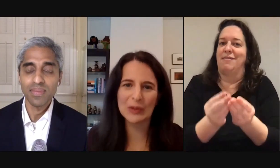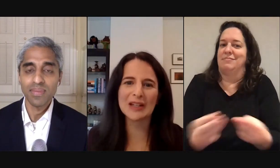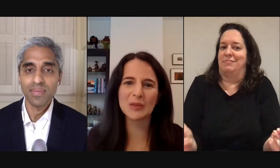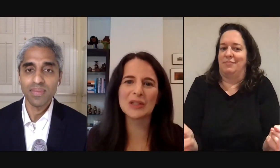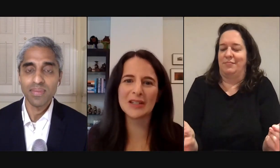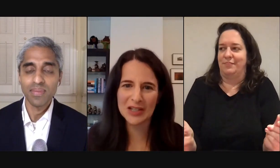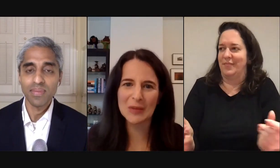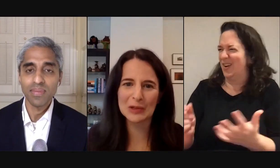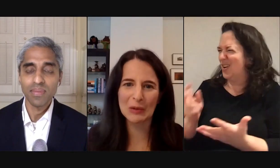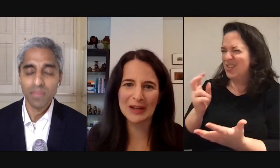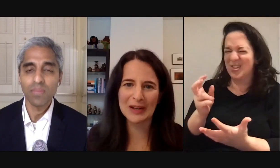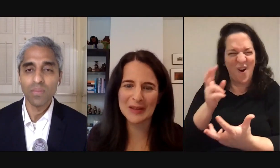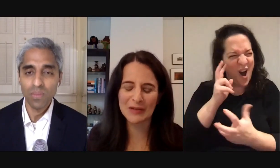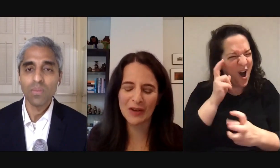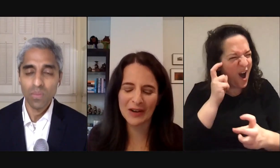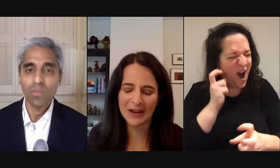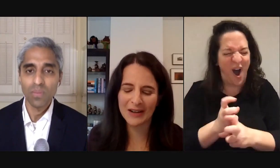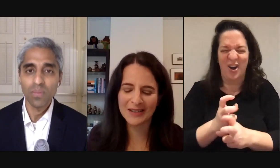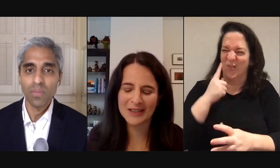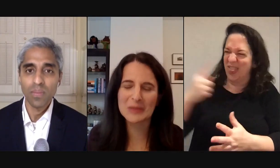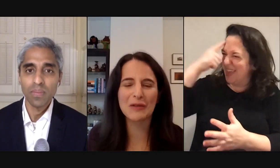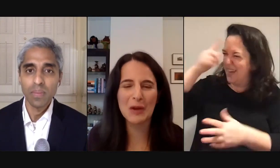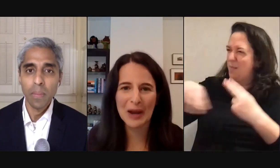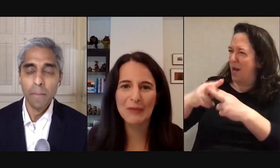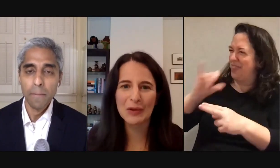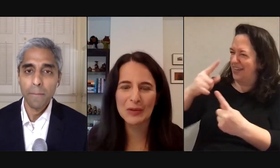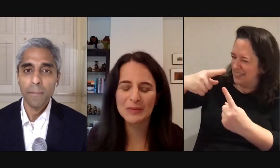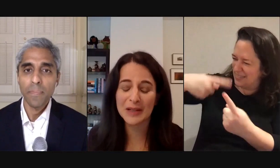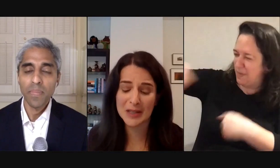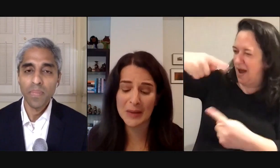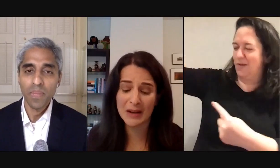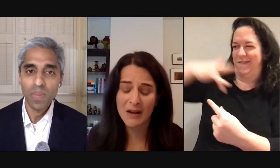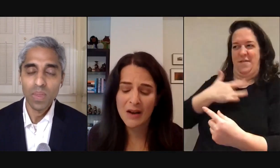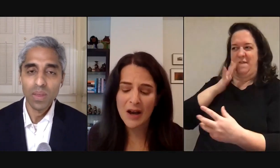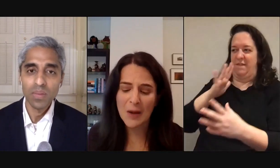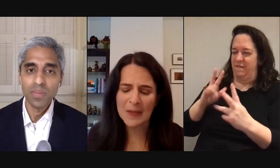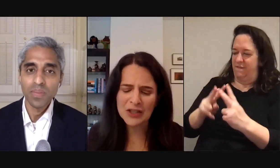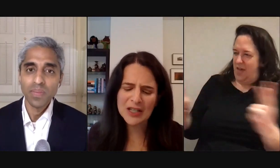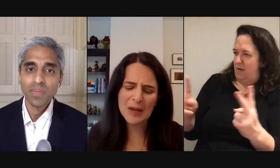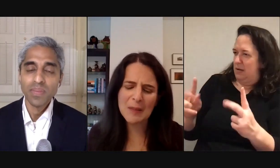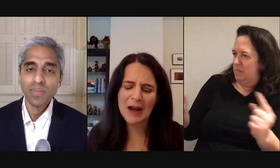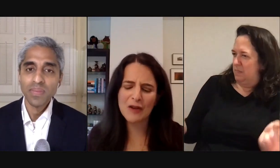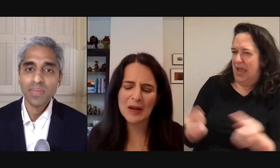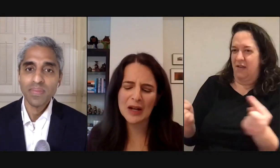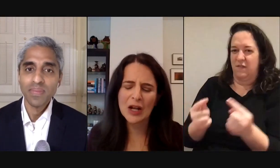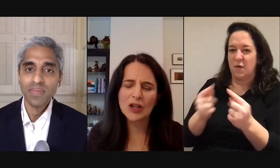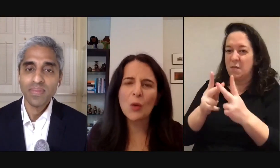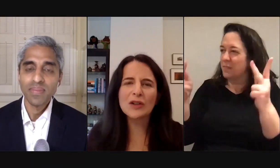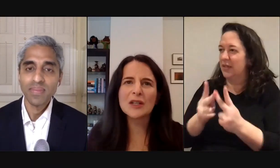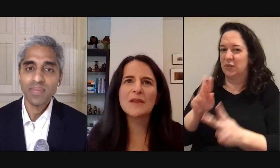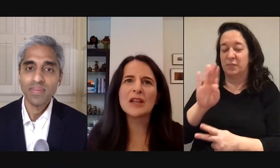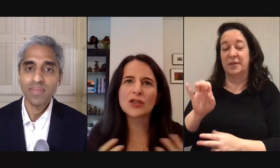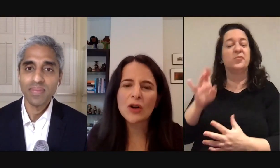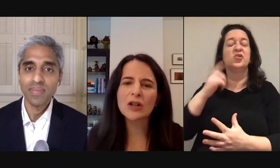to deeper loneliness which leads to deeper loneliness i mean that's a very seems like a very painful place to be um just stepping back for a minute